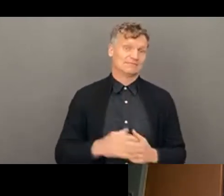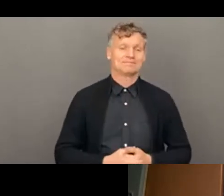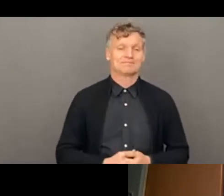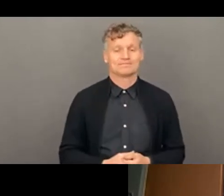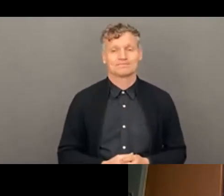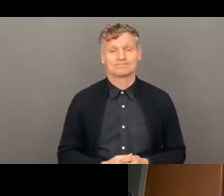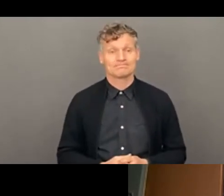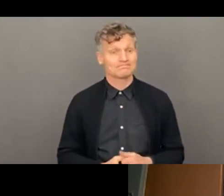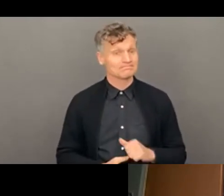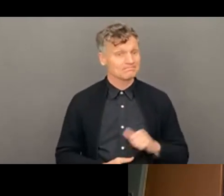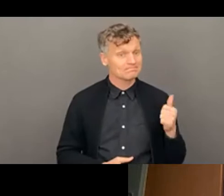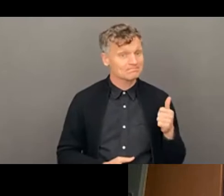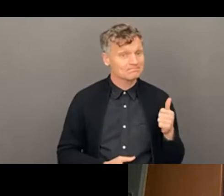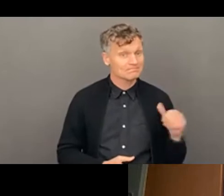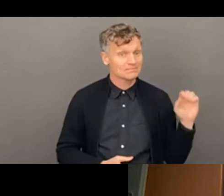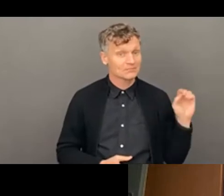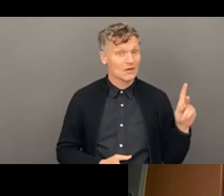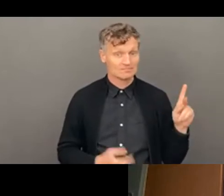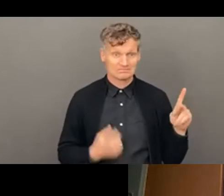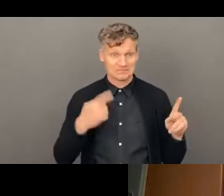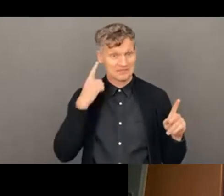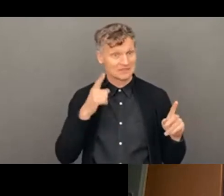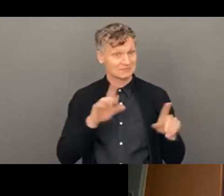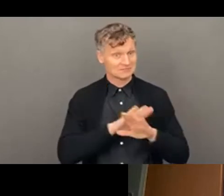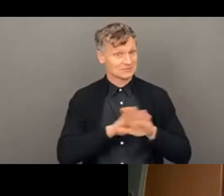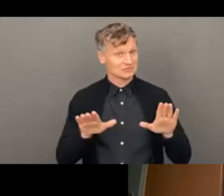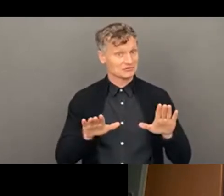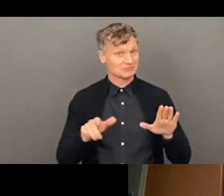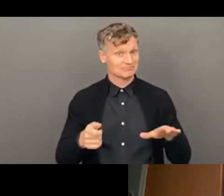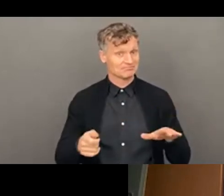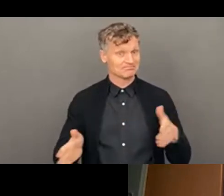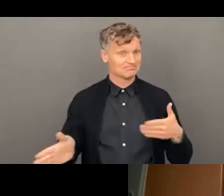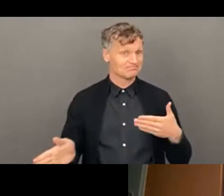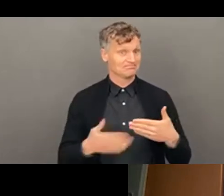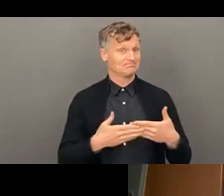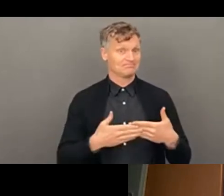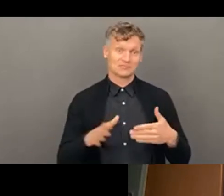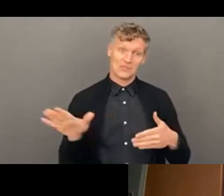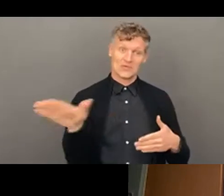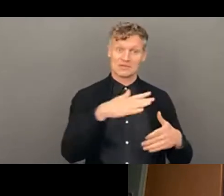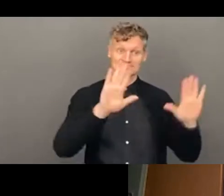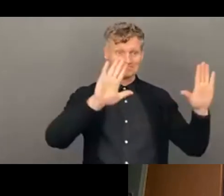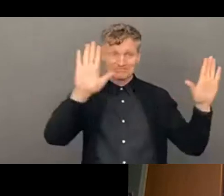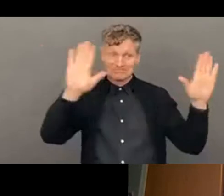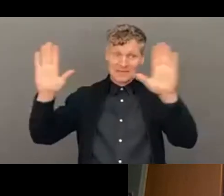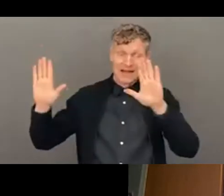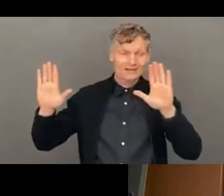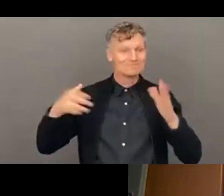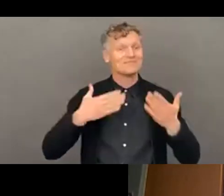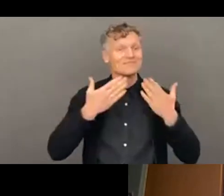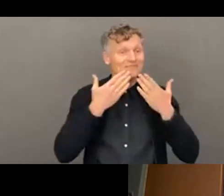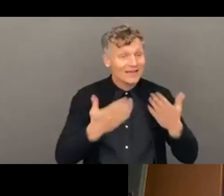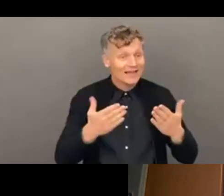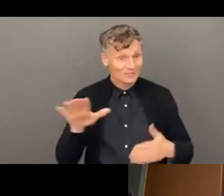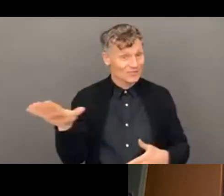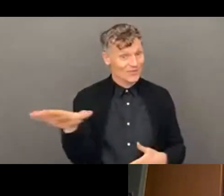Okay. think we're, uh, I think we're officially done now guys, so I can let everybody go. Um, I just want to say thanks to everybody.